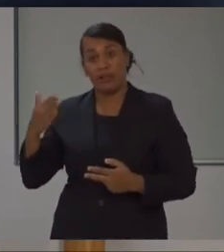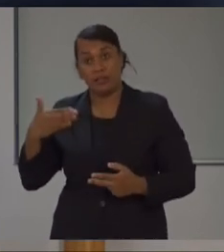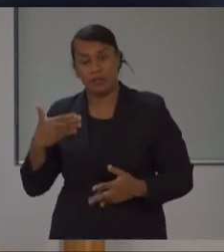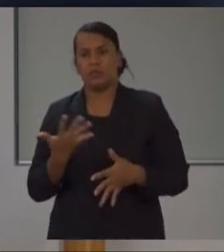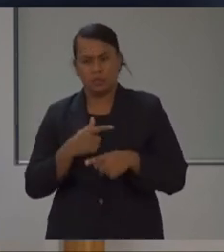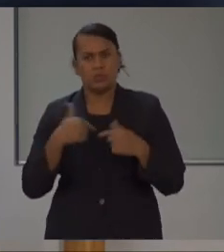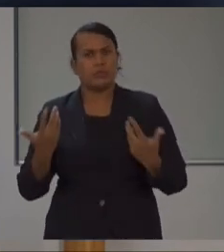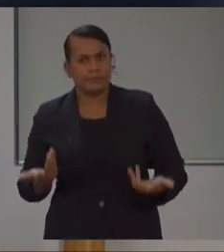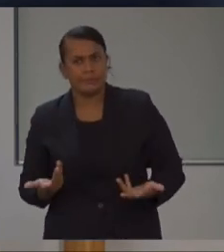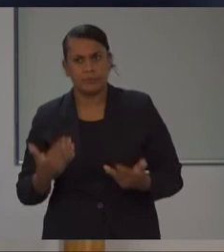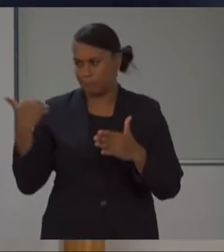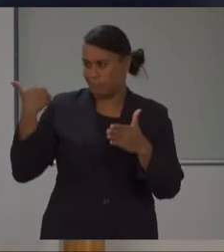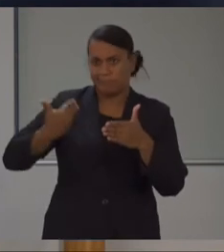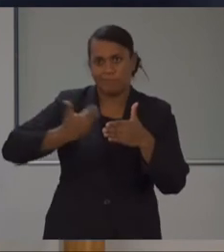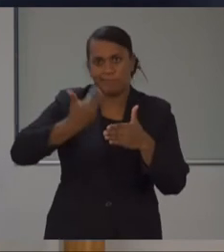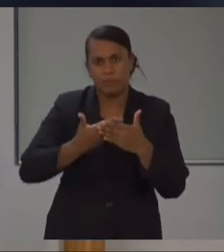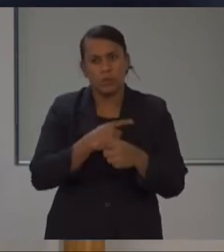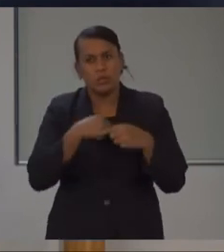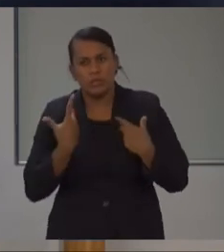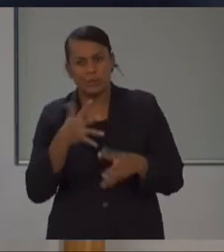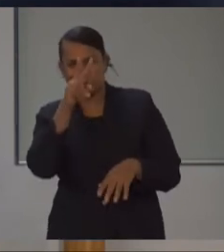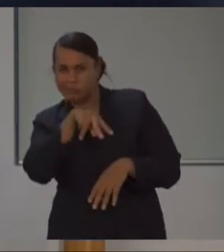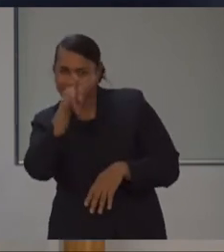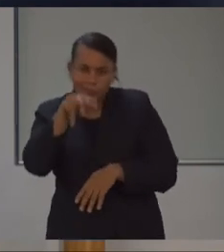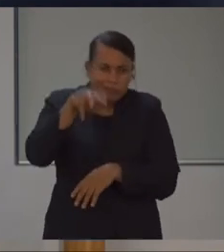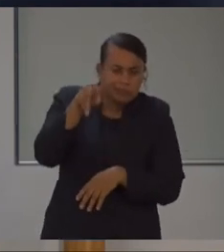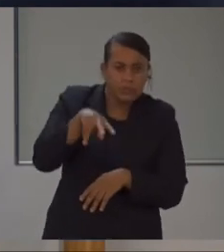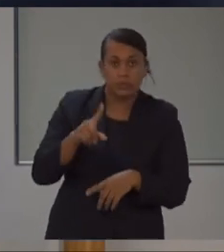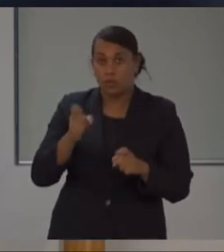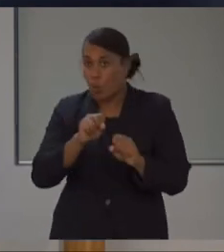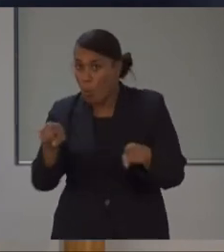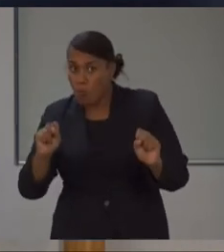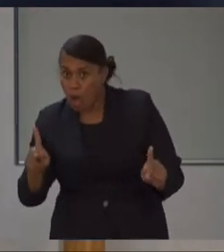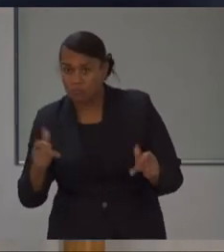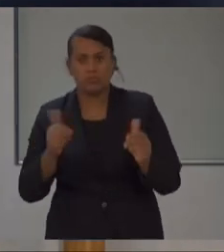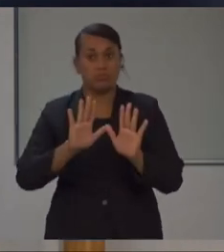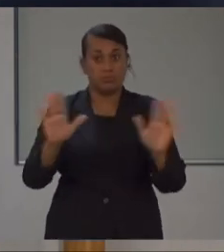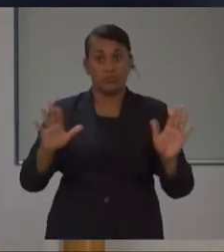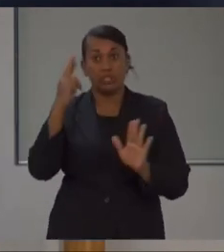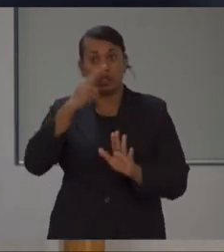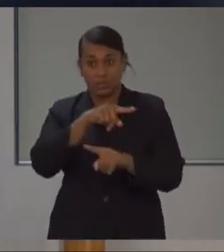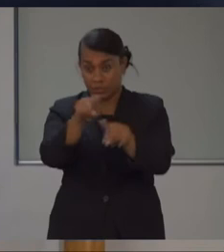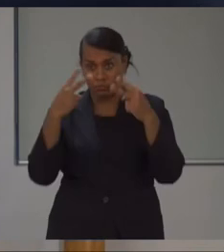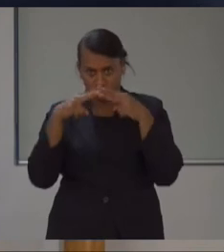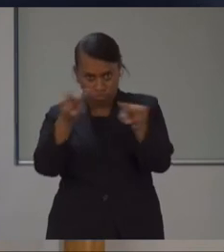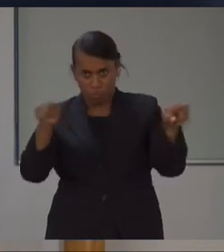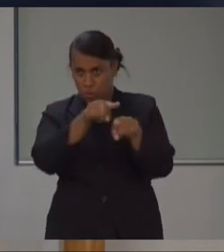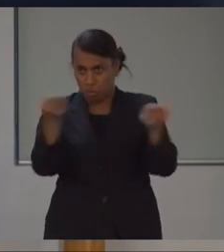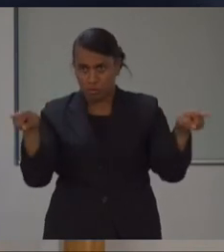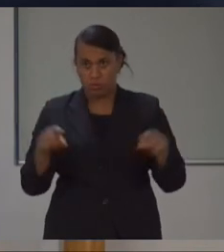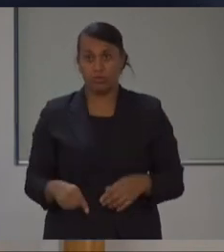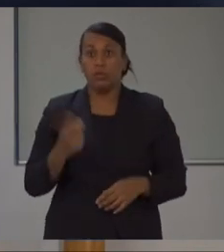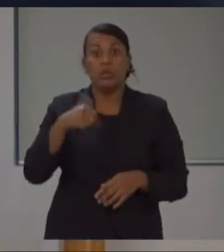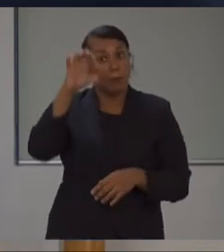lately we've been comfortable with where we are. Remember that we've had occasions where we've had no case for a few days on